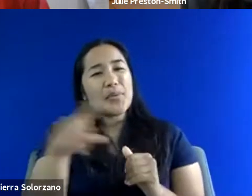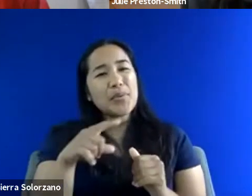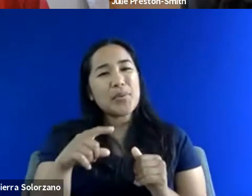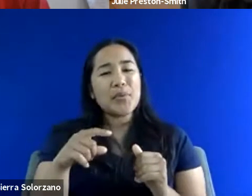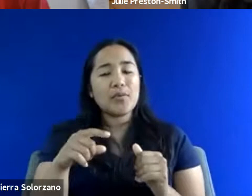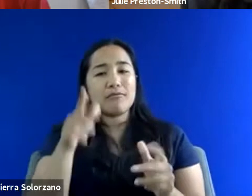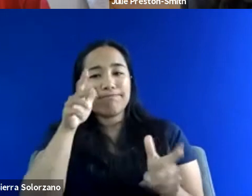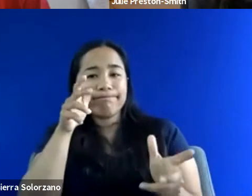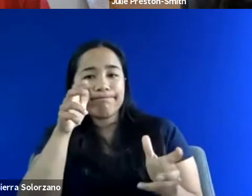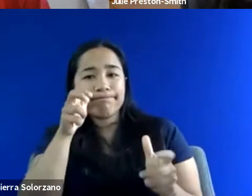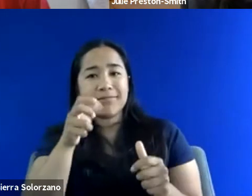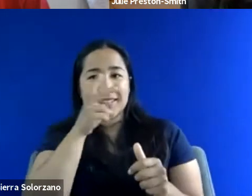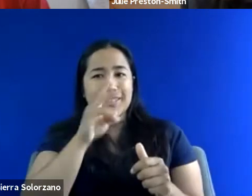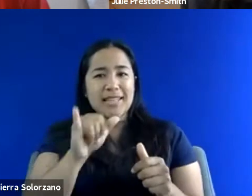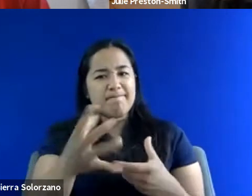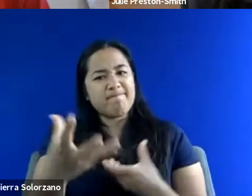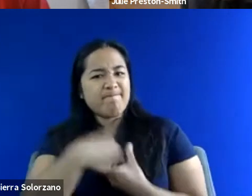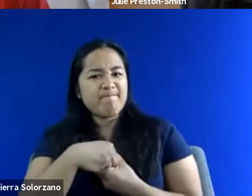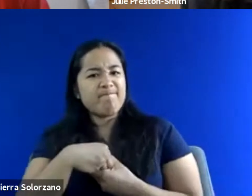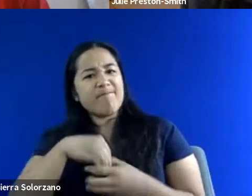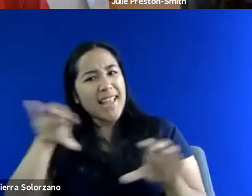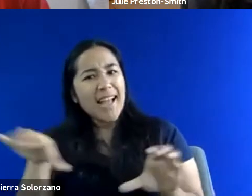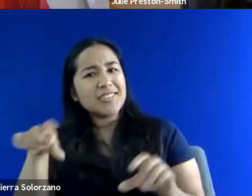information and put it to action in the classroom.